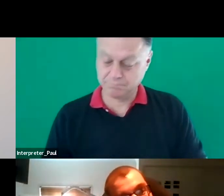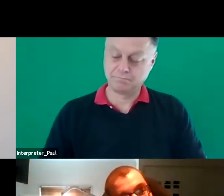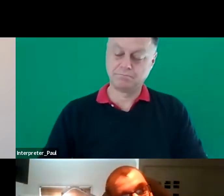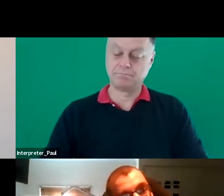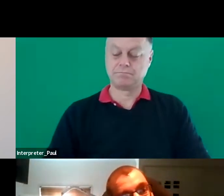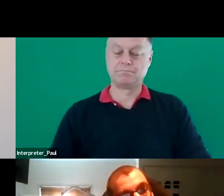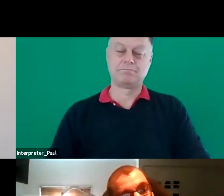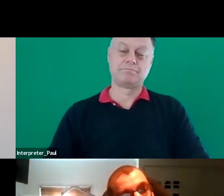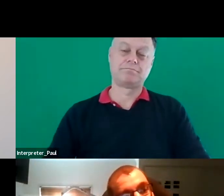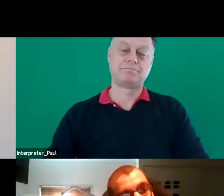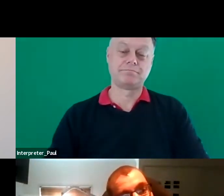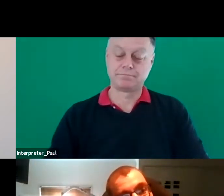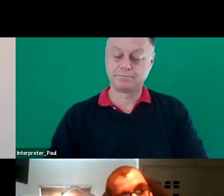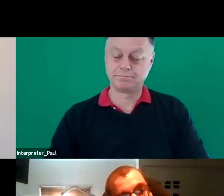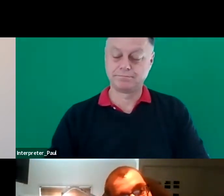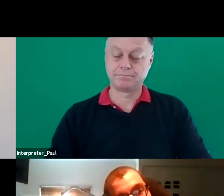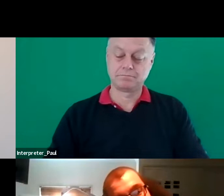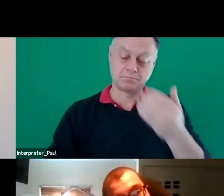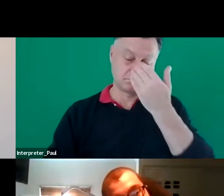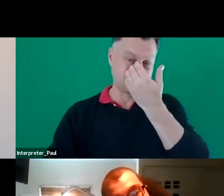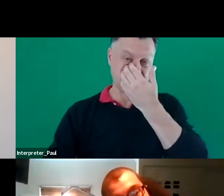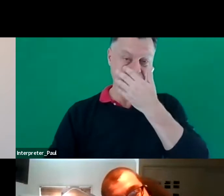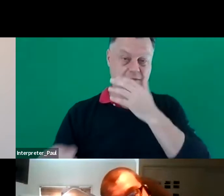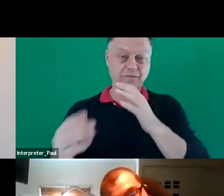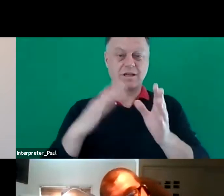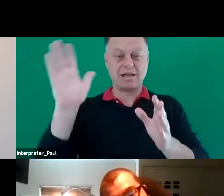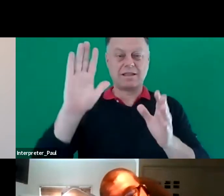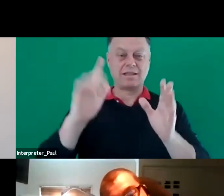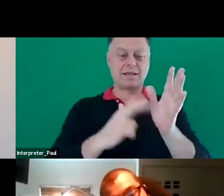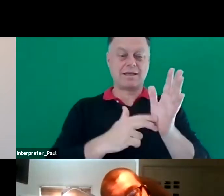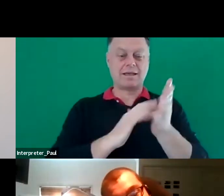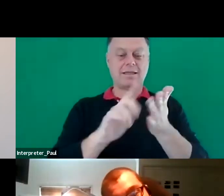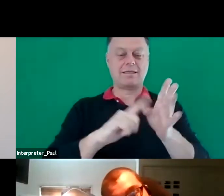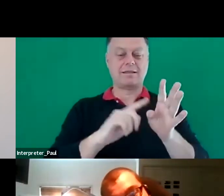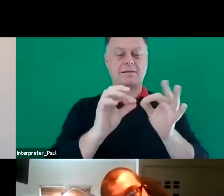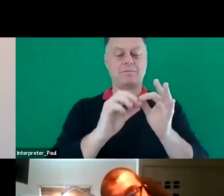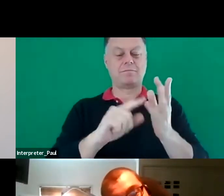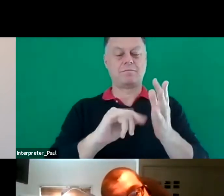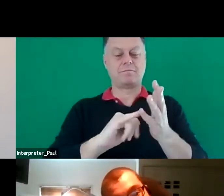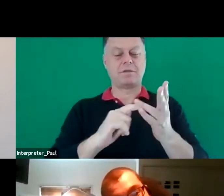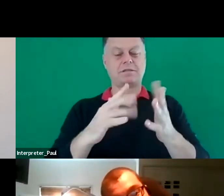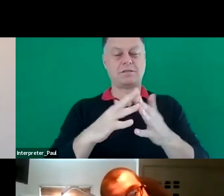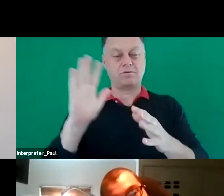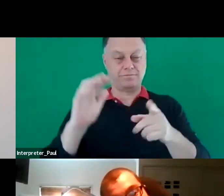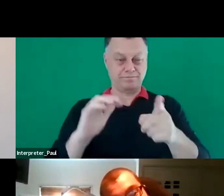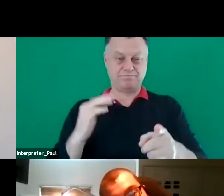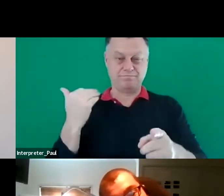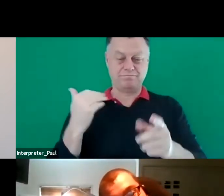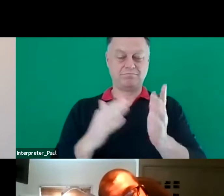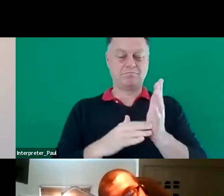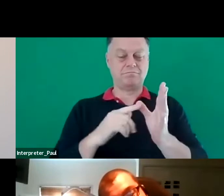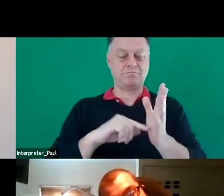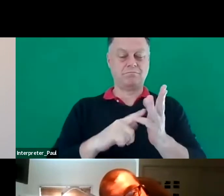Firstly, I'd like to introduce Anthony Brussow. Can you give us a wave, Anthony? Anthony is a recent mature